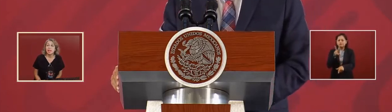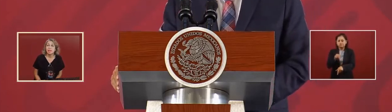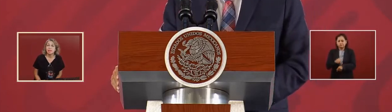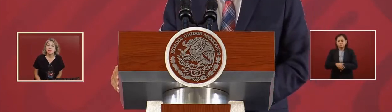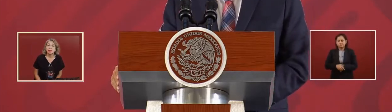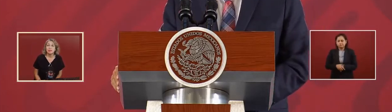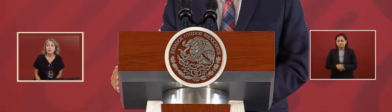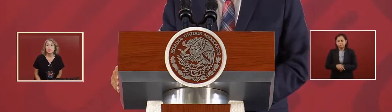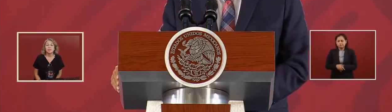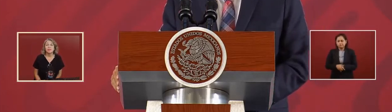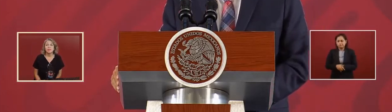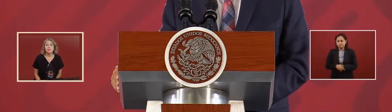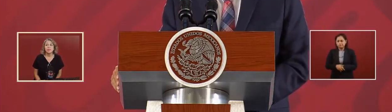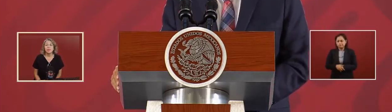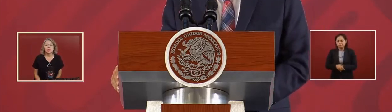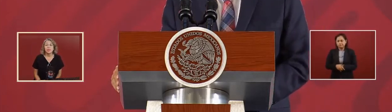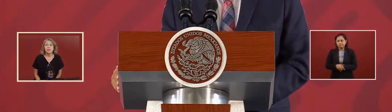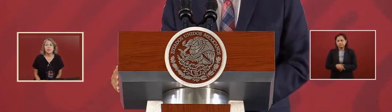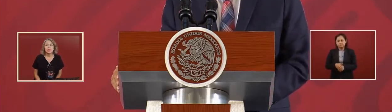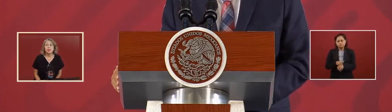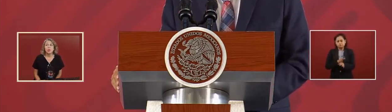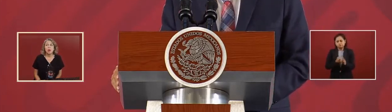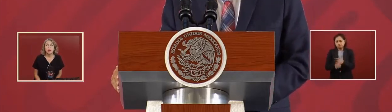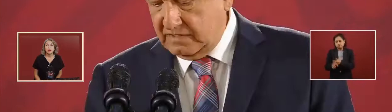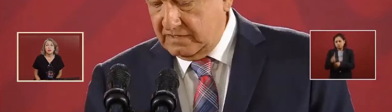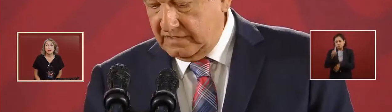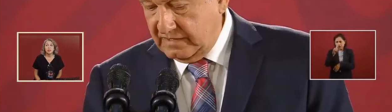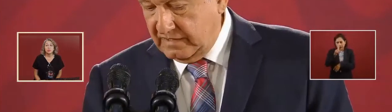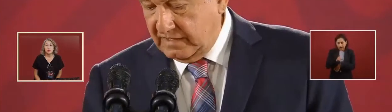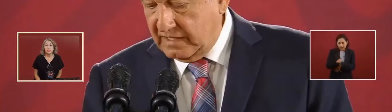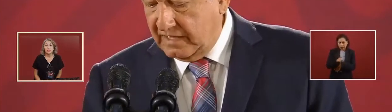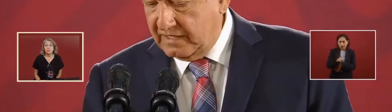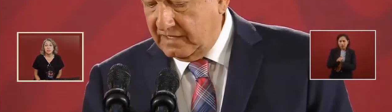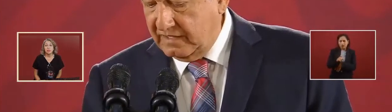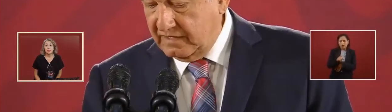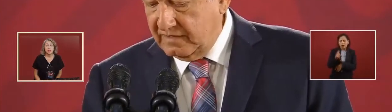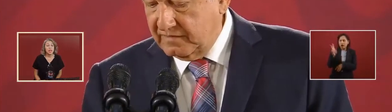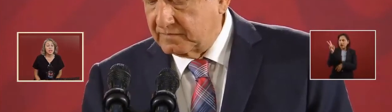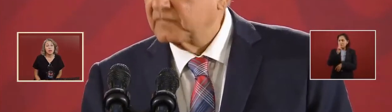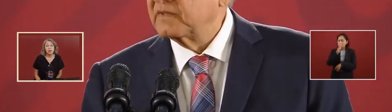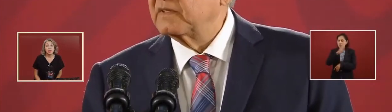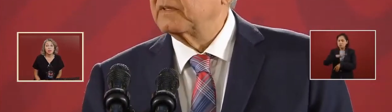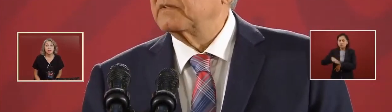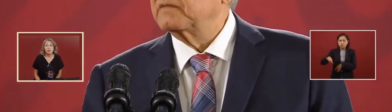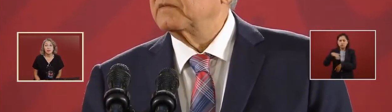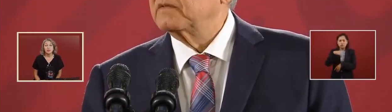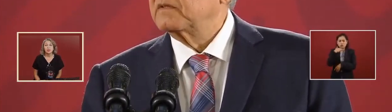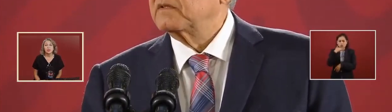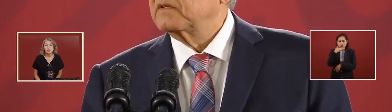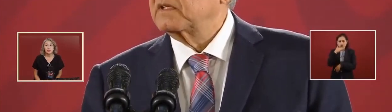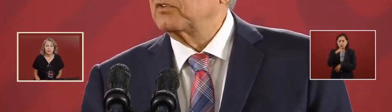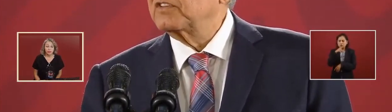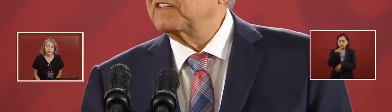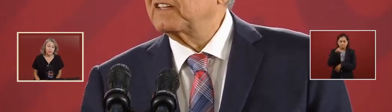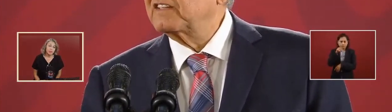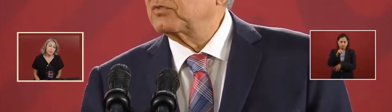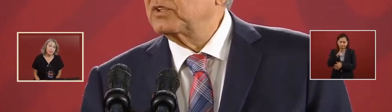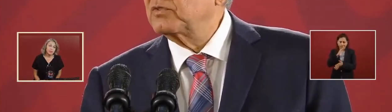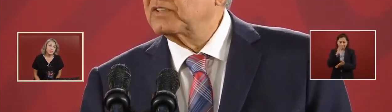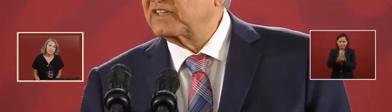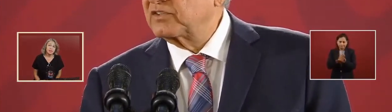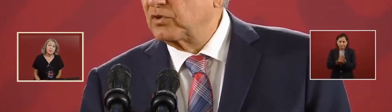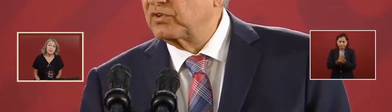The water, as well as the air, that they not keep